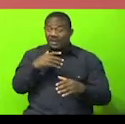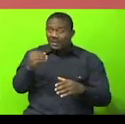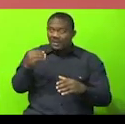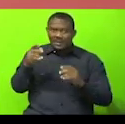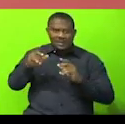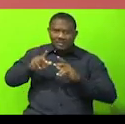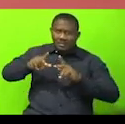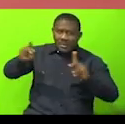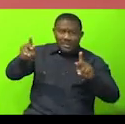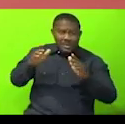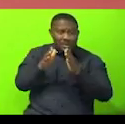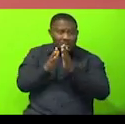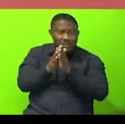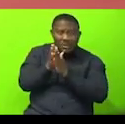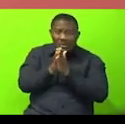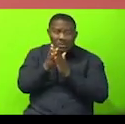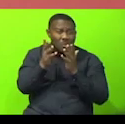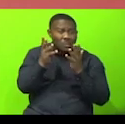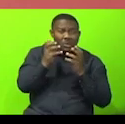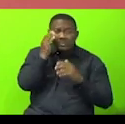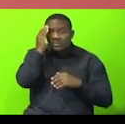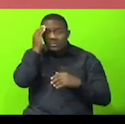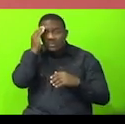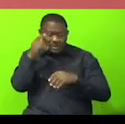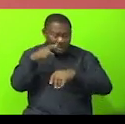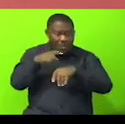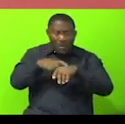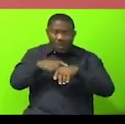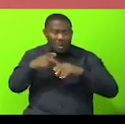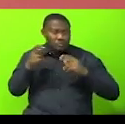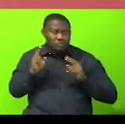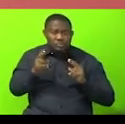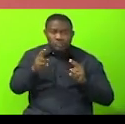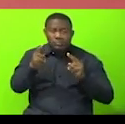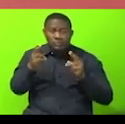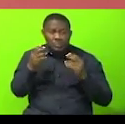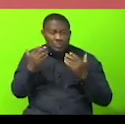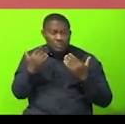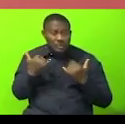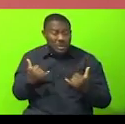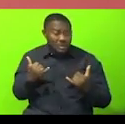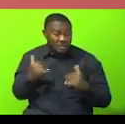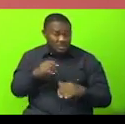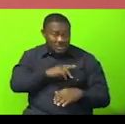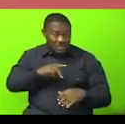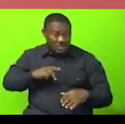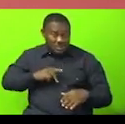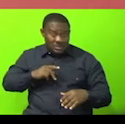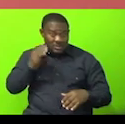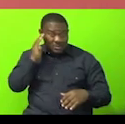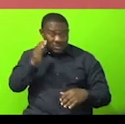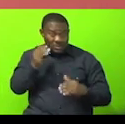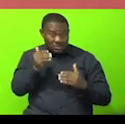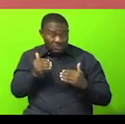public interest and the exigencies of the state of affairs in Parliament, I will proceed